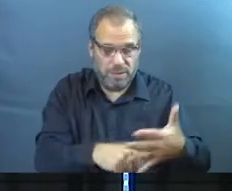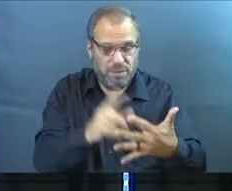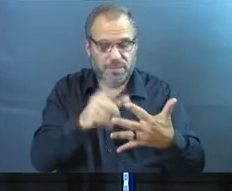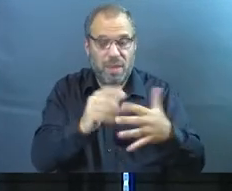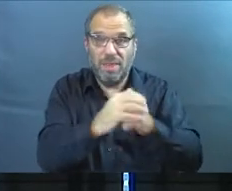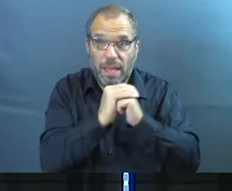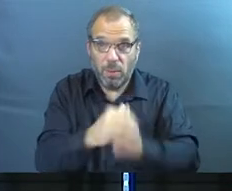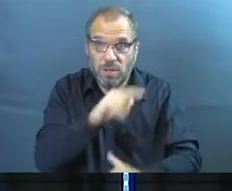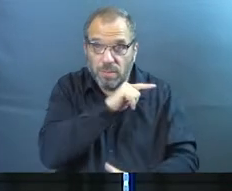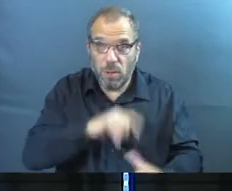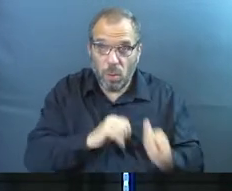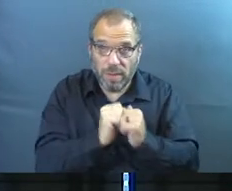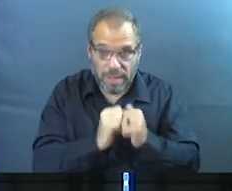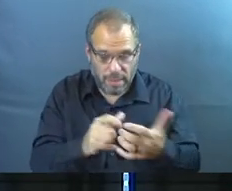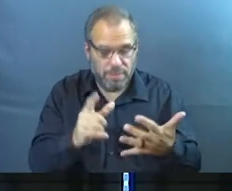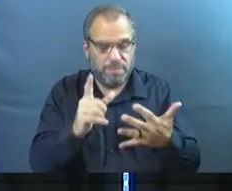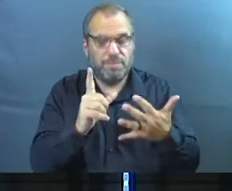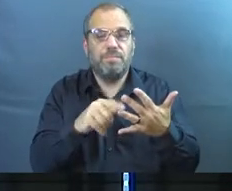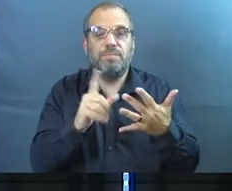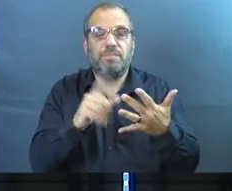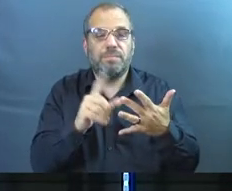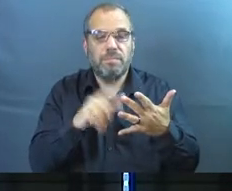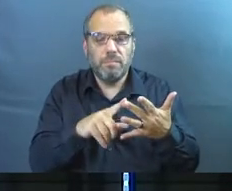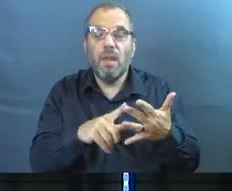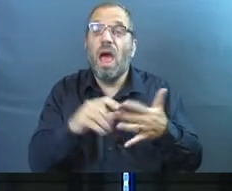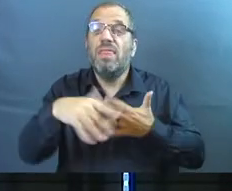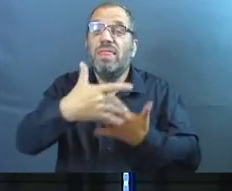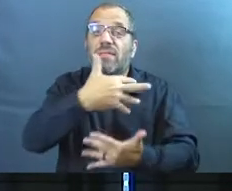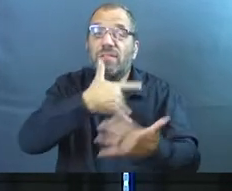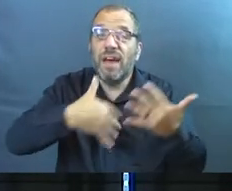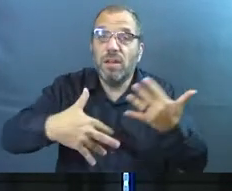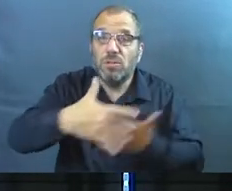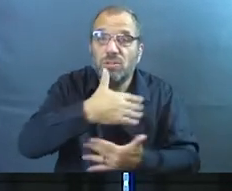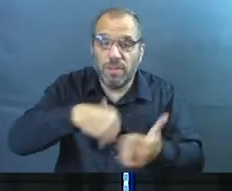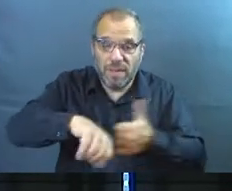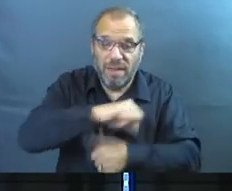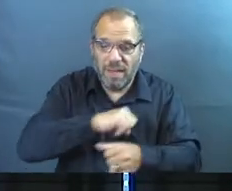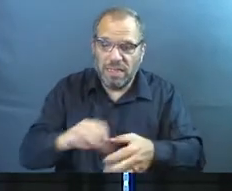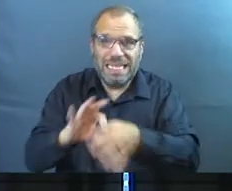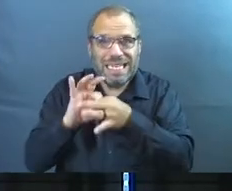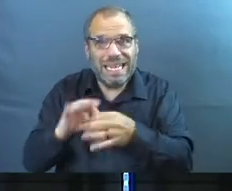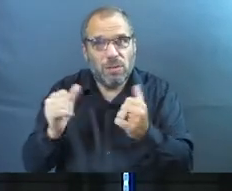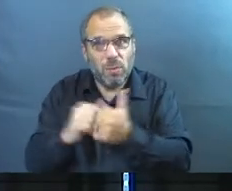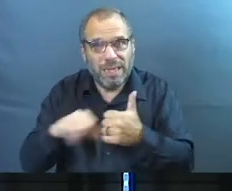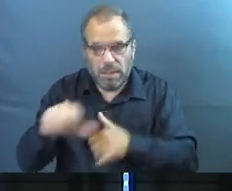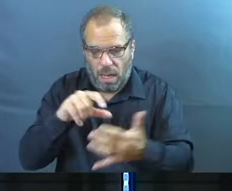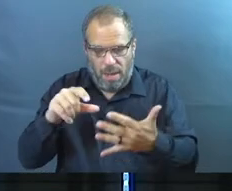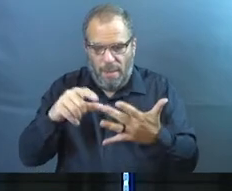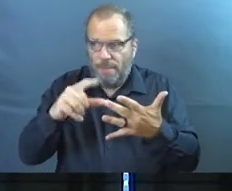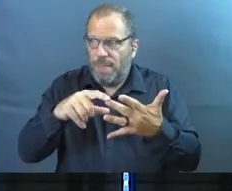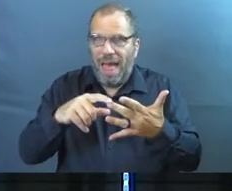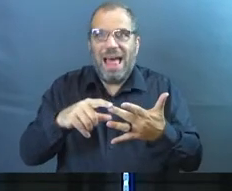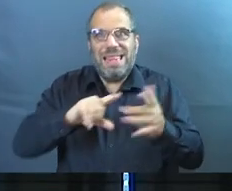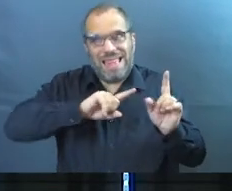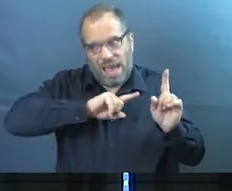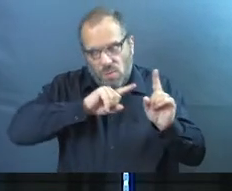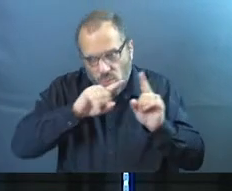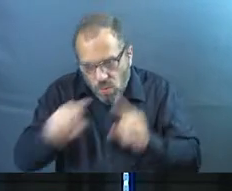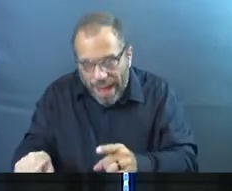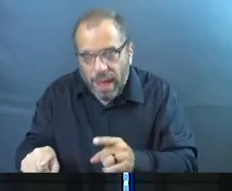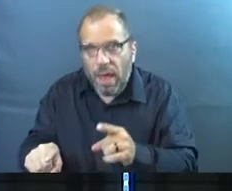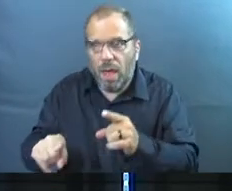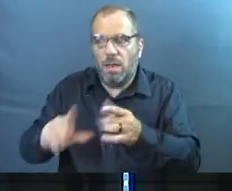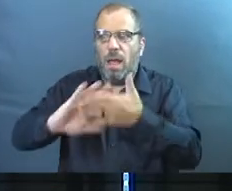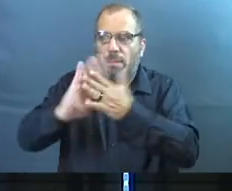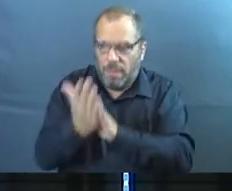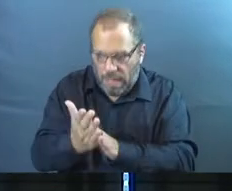They worshiped the Lord together, it said. But they fellowshiped, which meant they connected with each other. They actually went there. They actually